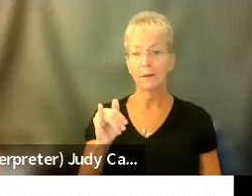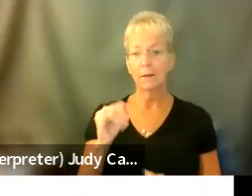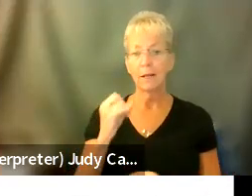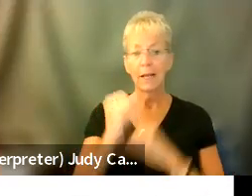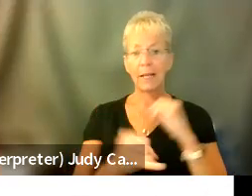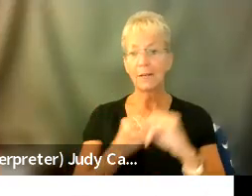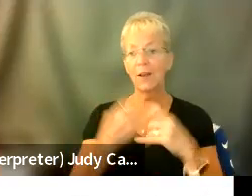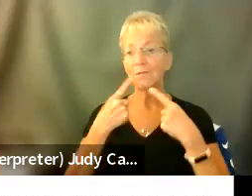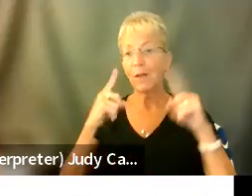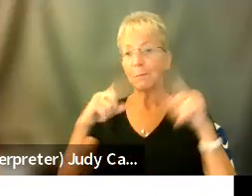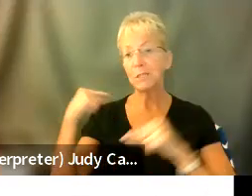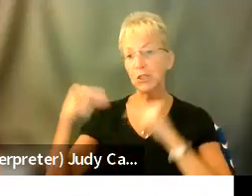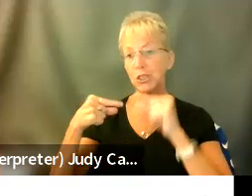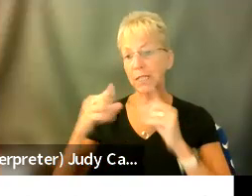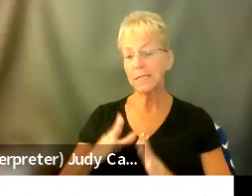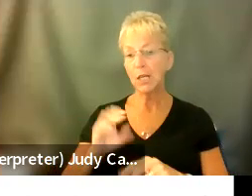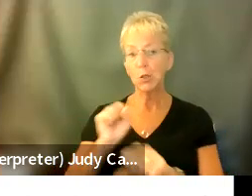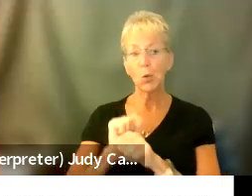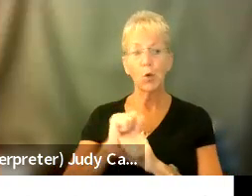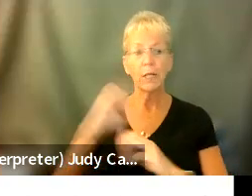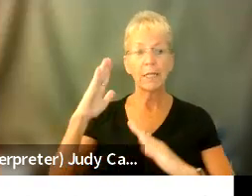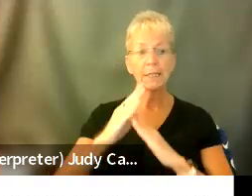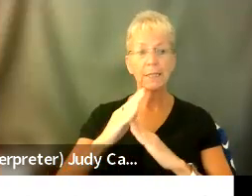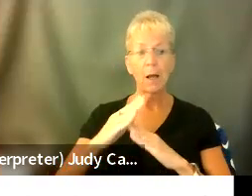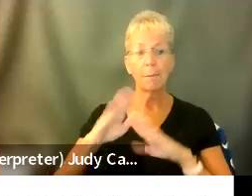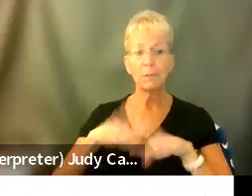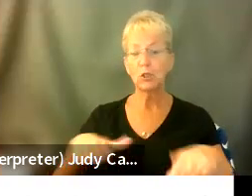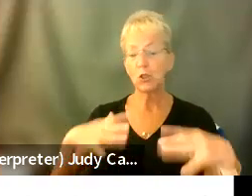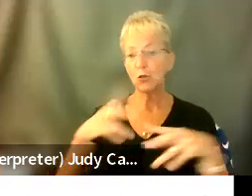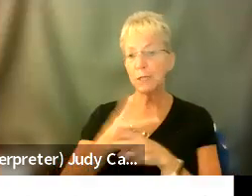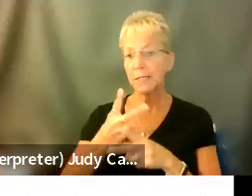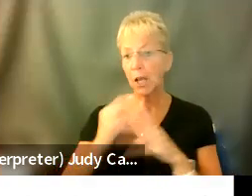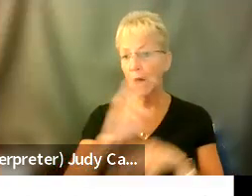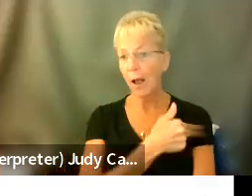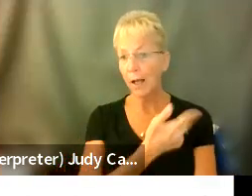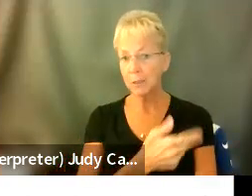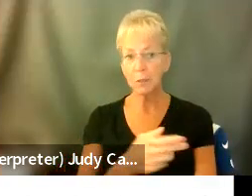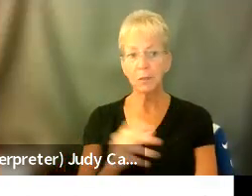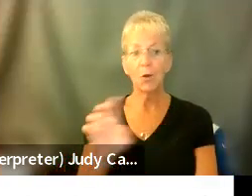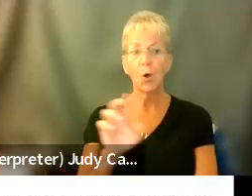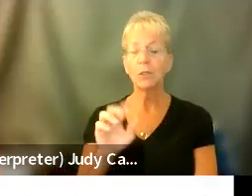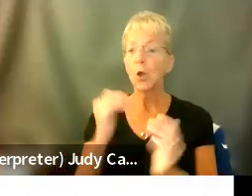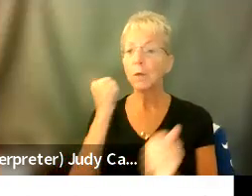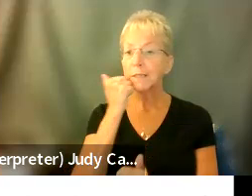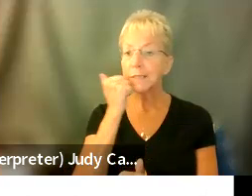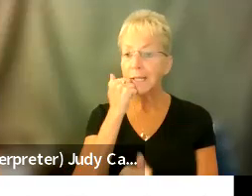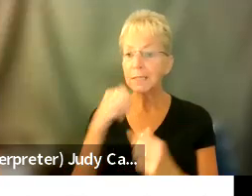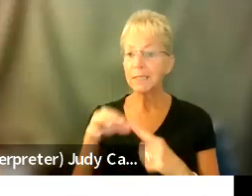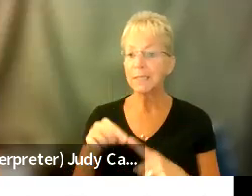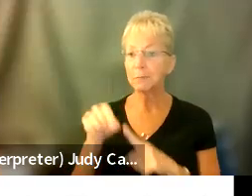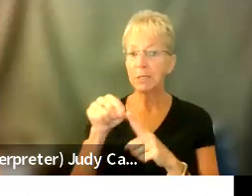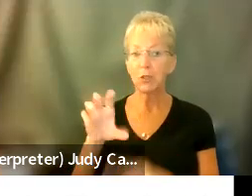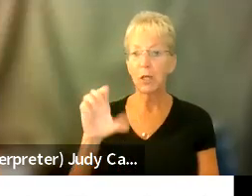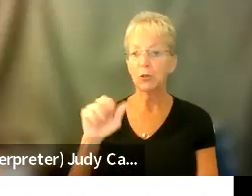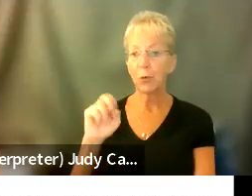renowned geneticists working at a top tier children's hospital along with a dental dentist who specialized in cranial